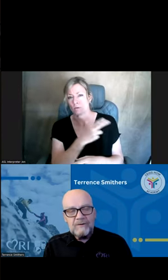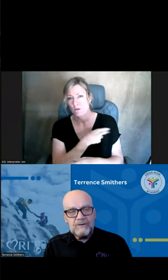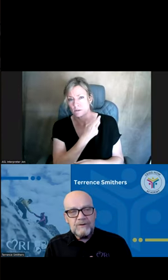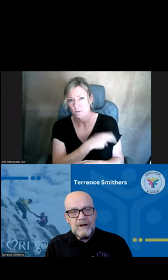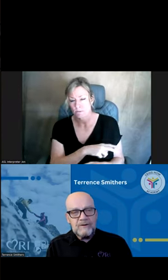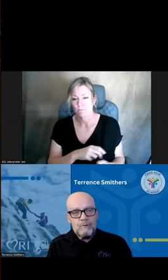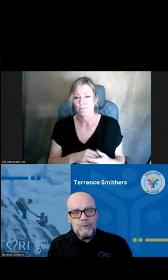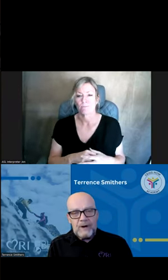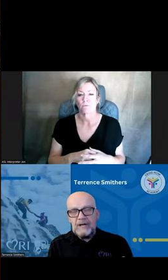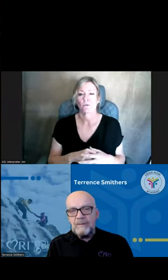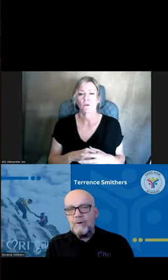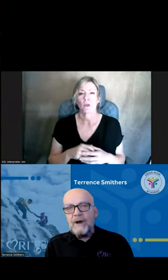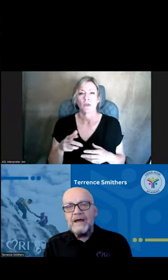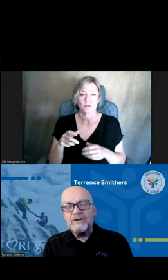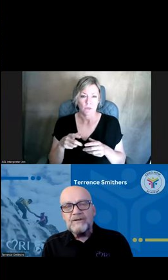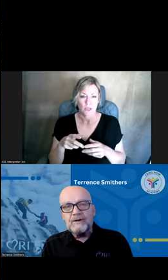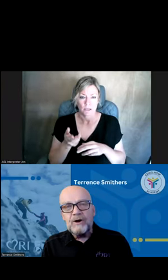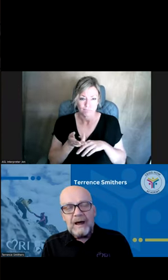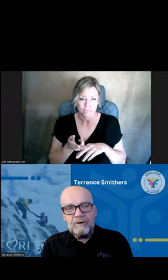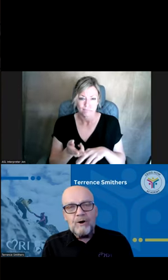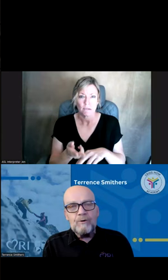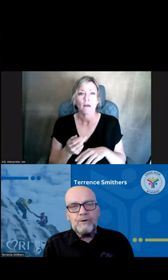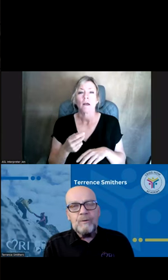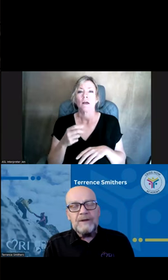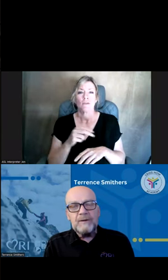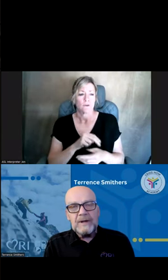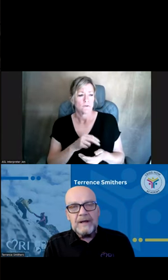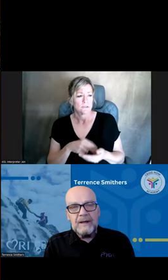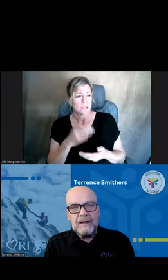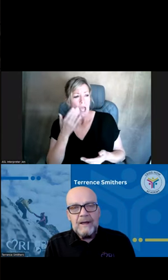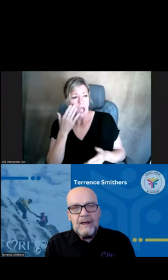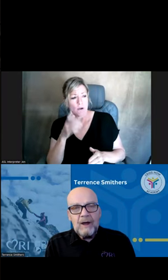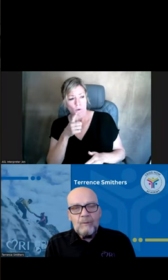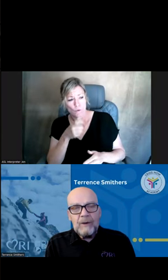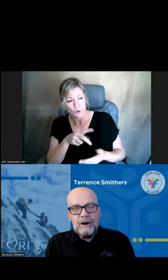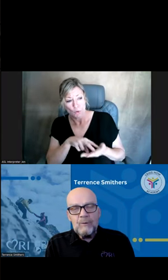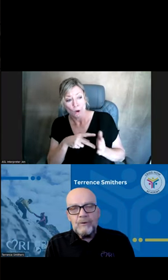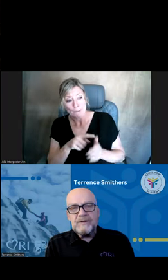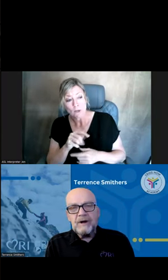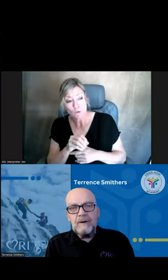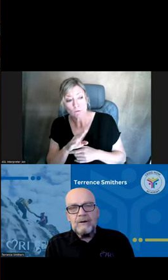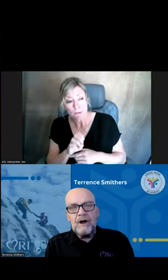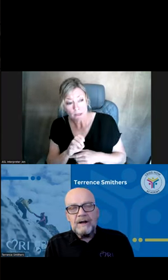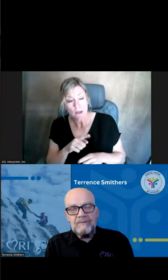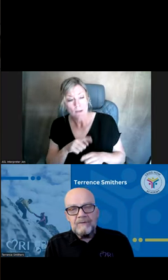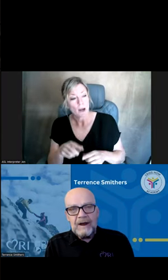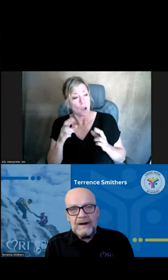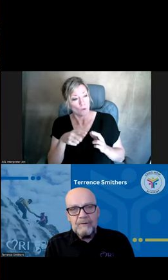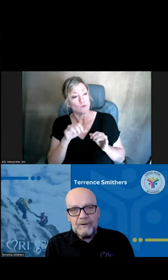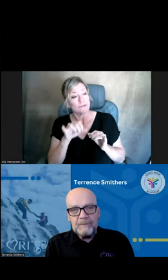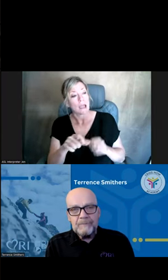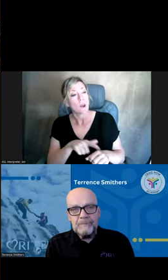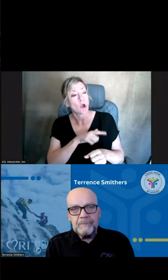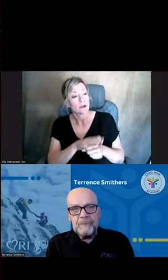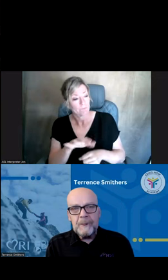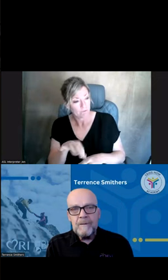And as they were wheeling me away, she said, you know, I don't know who you were meant to be, but I hope you stick around long enough to find